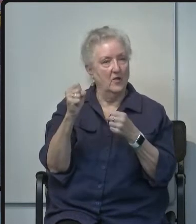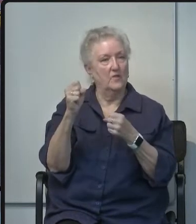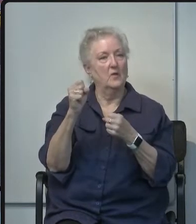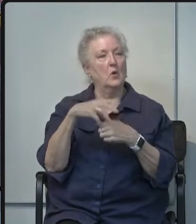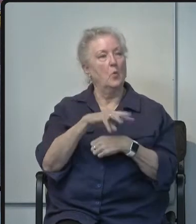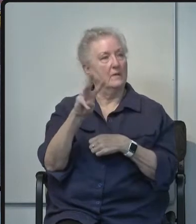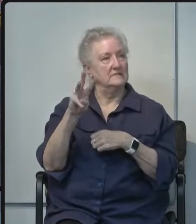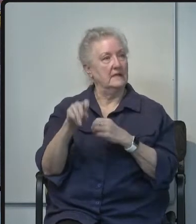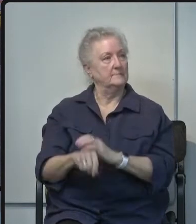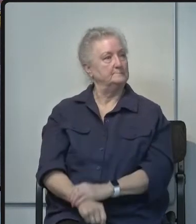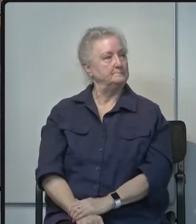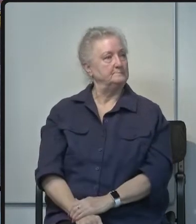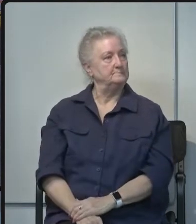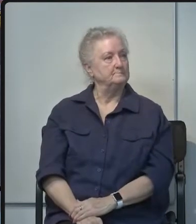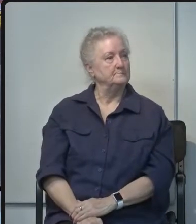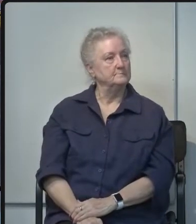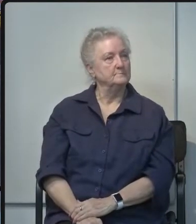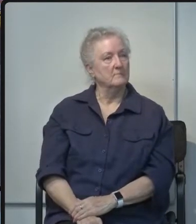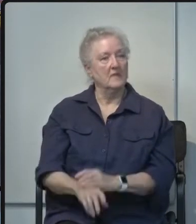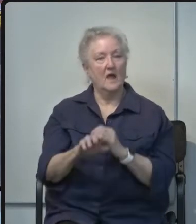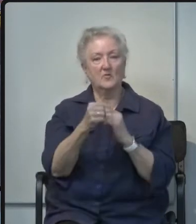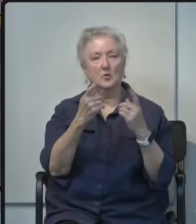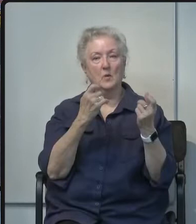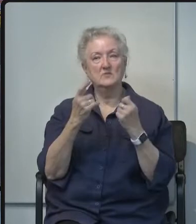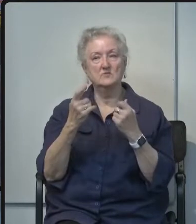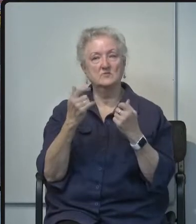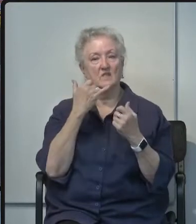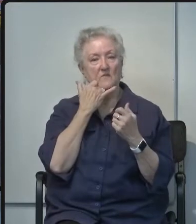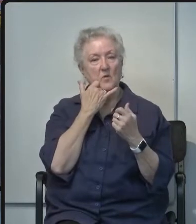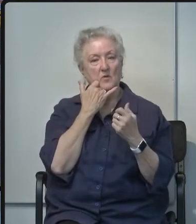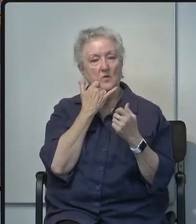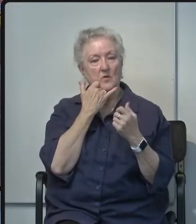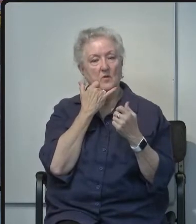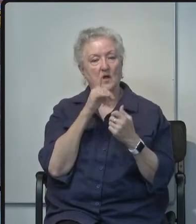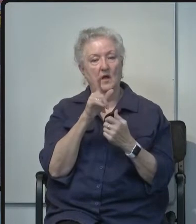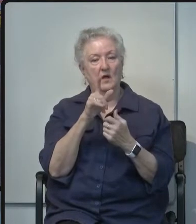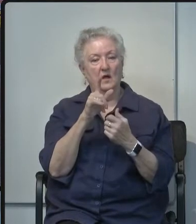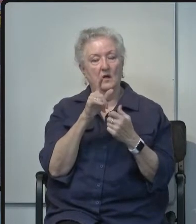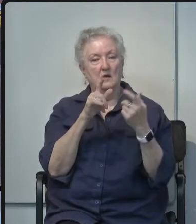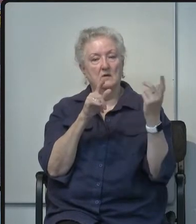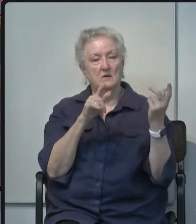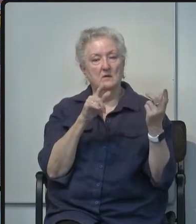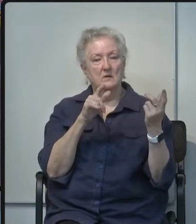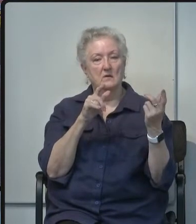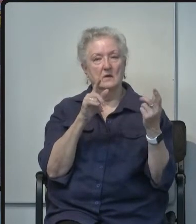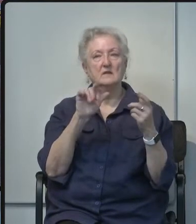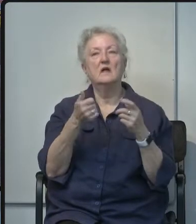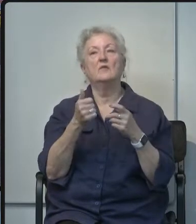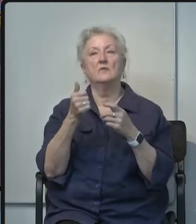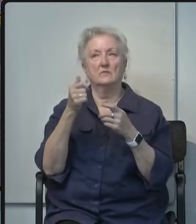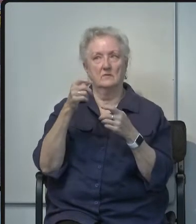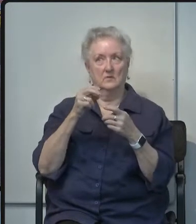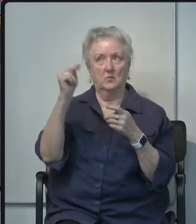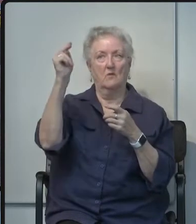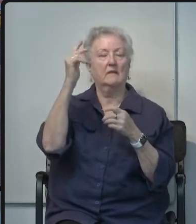any other questions on the telephone laura place from santa maria times